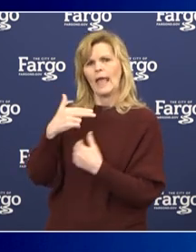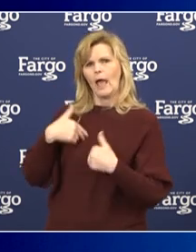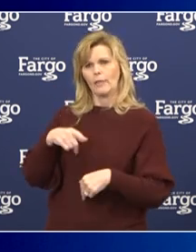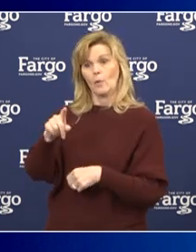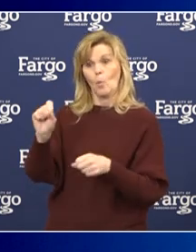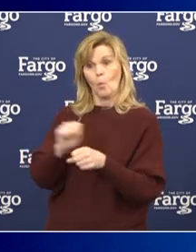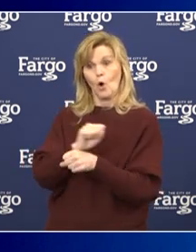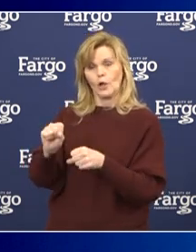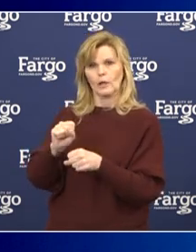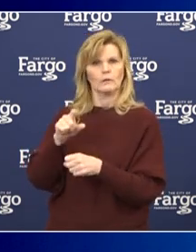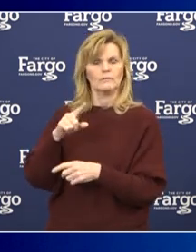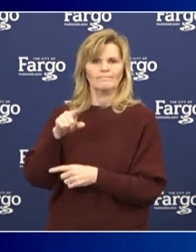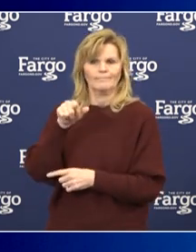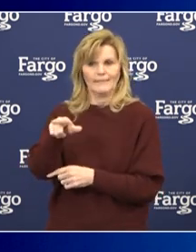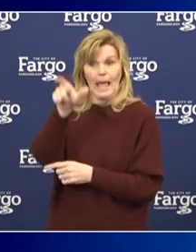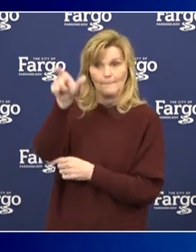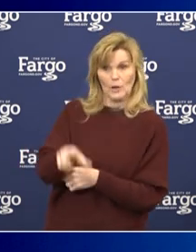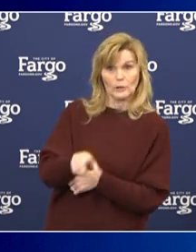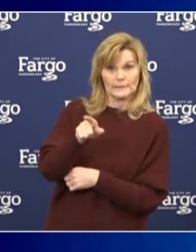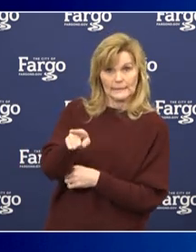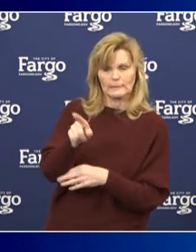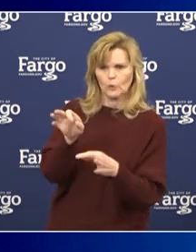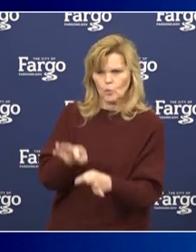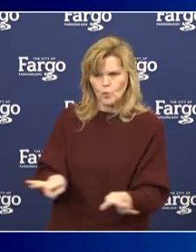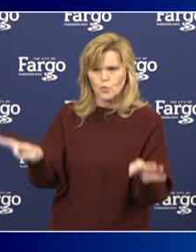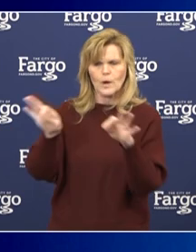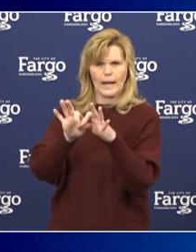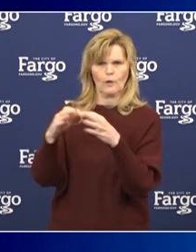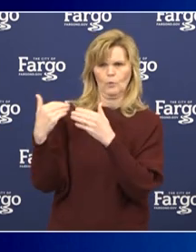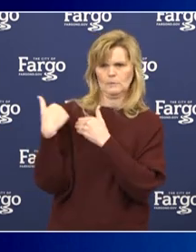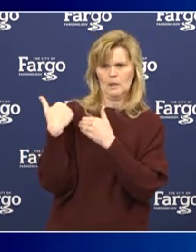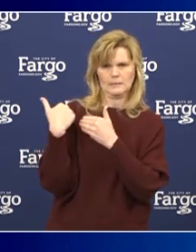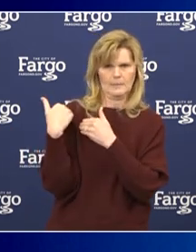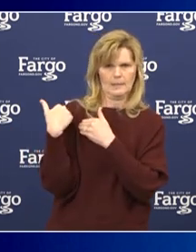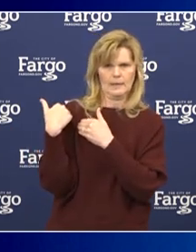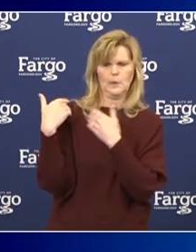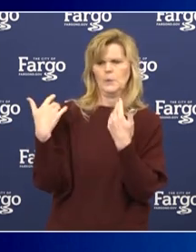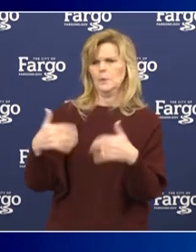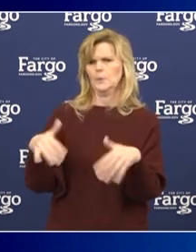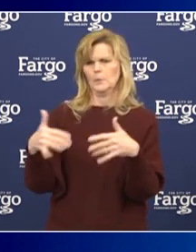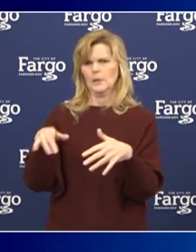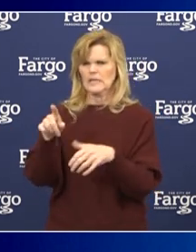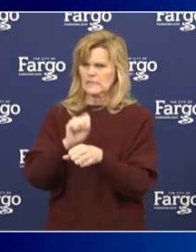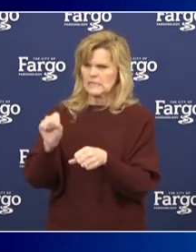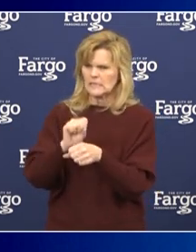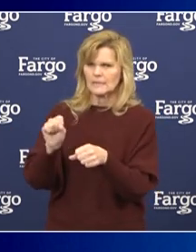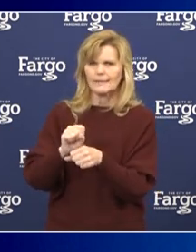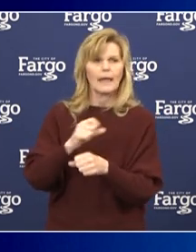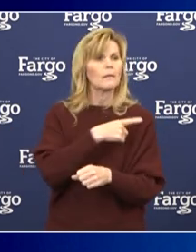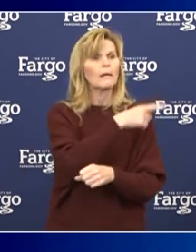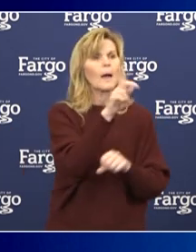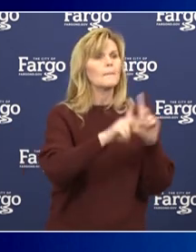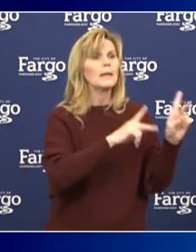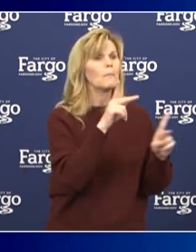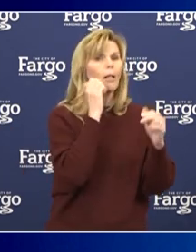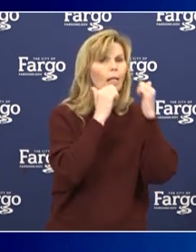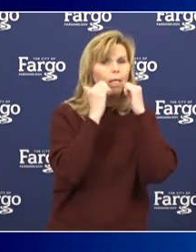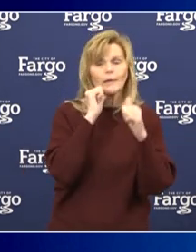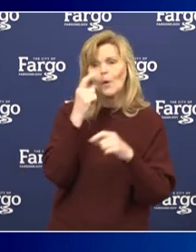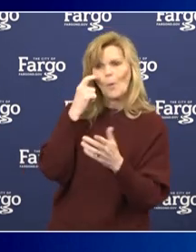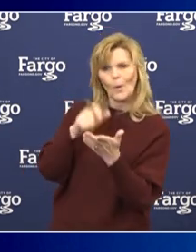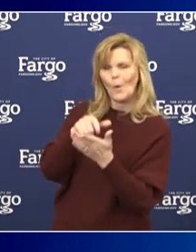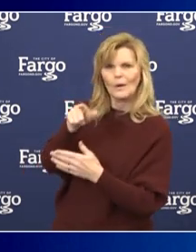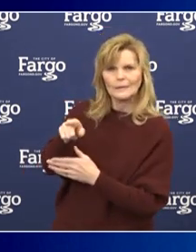That's an unseen critical process that's going on that the public doesn't see. And, you know,